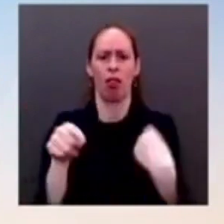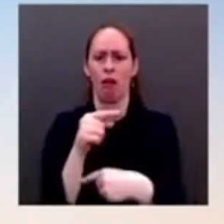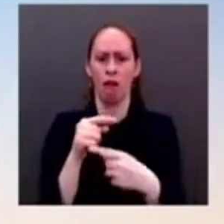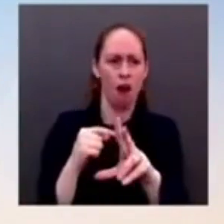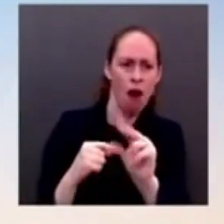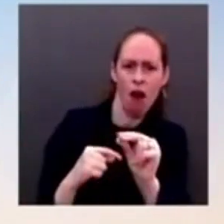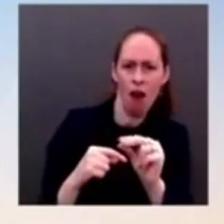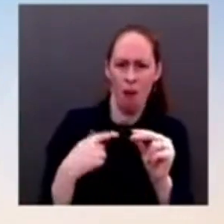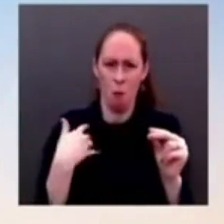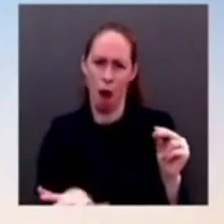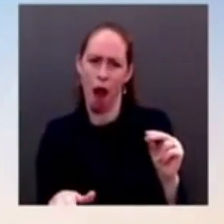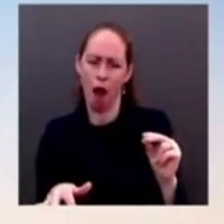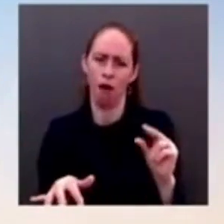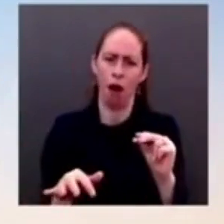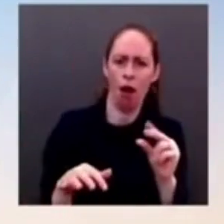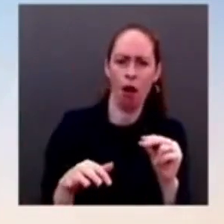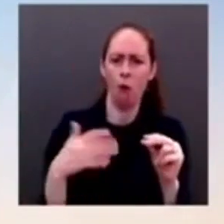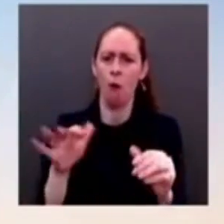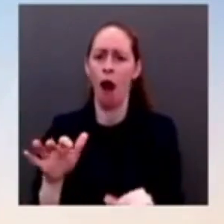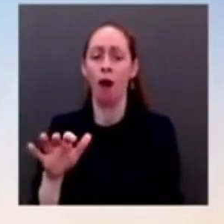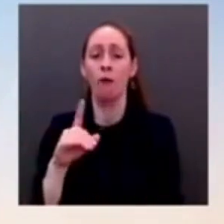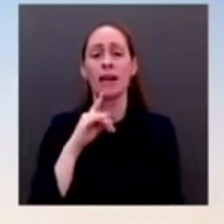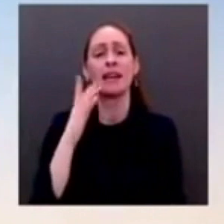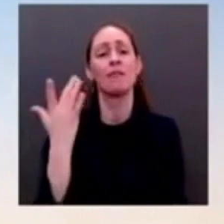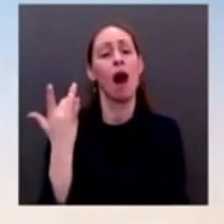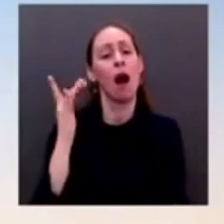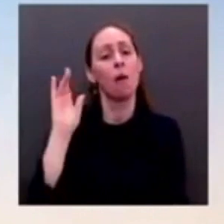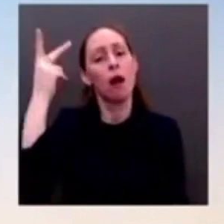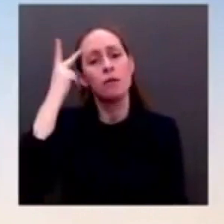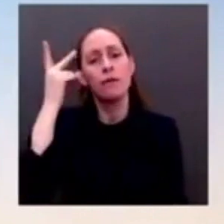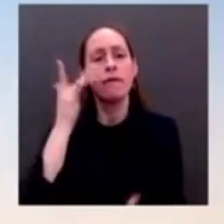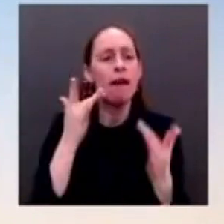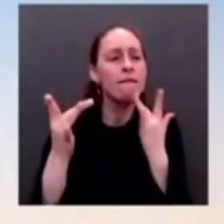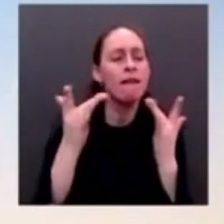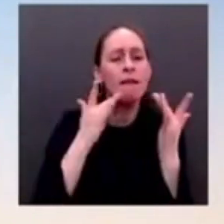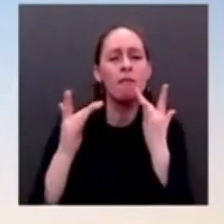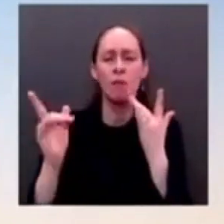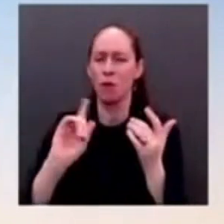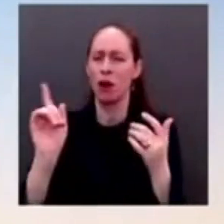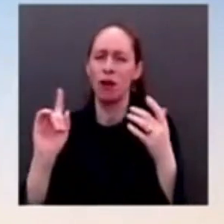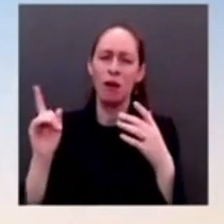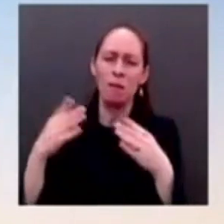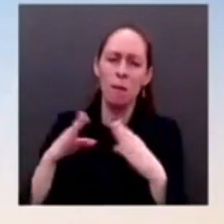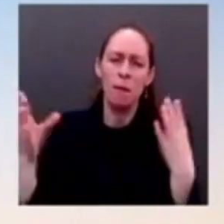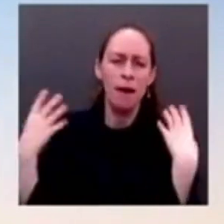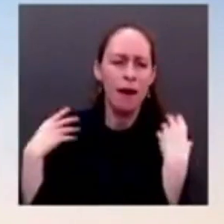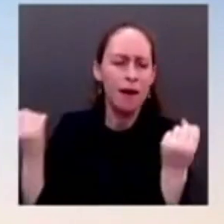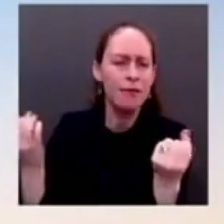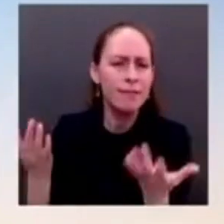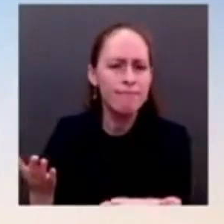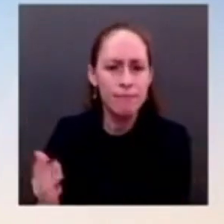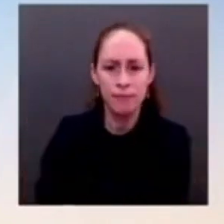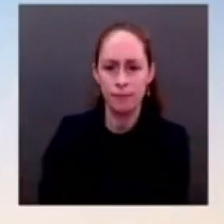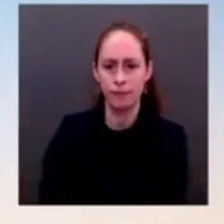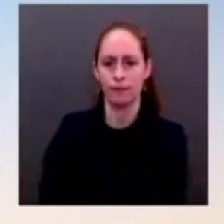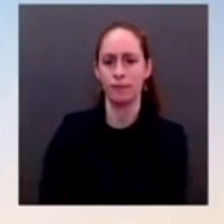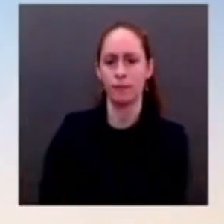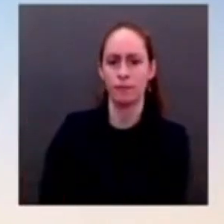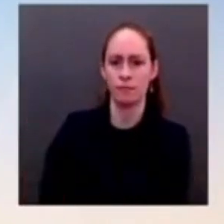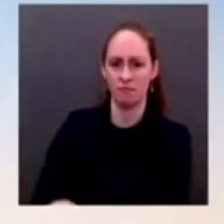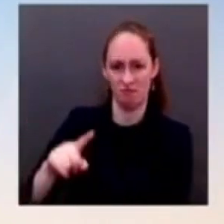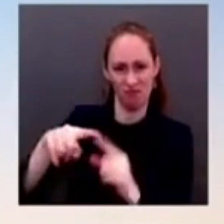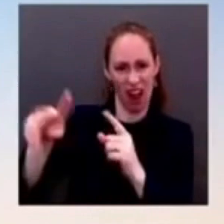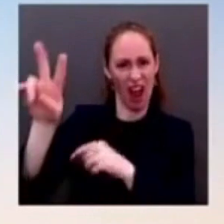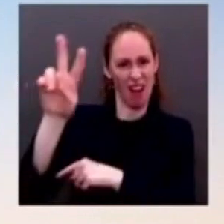politics than it does with public health. But right now in Virginia, the law is now that there's a new governor, but students should not have to wear